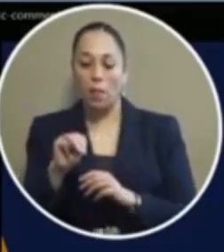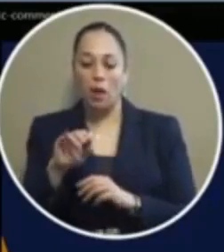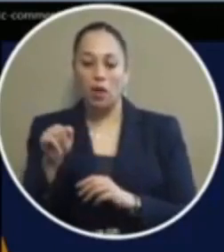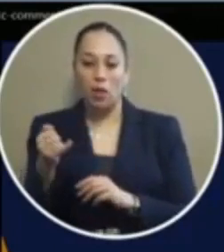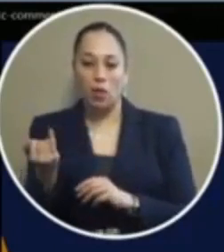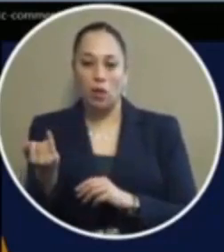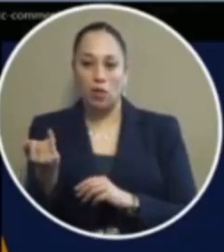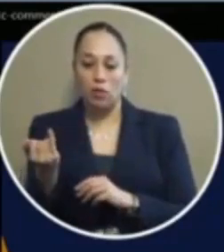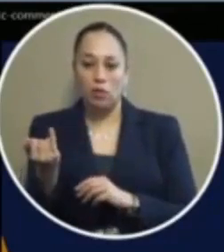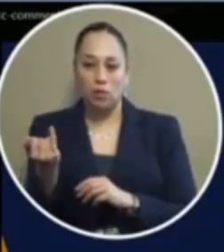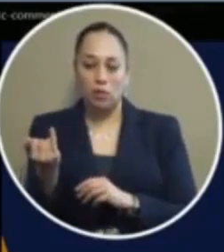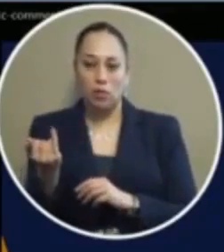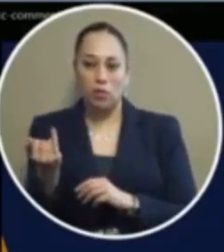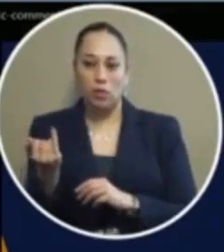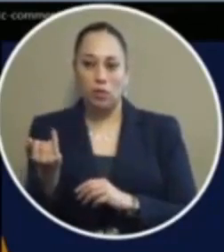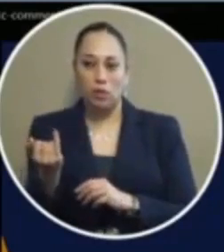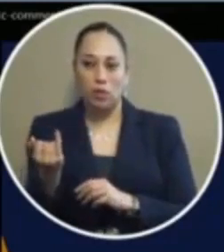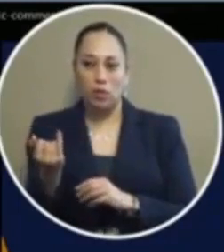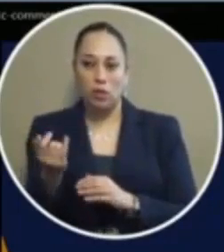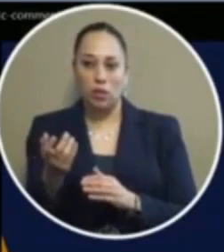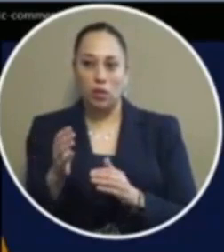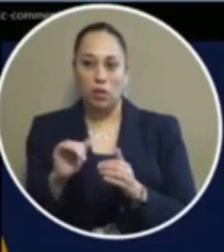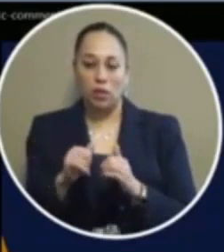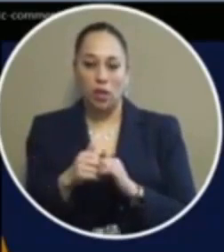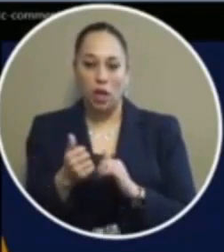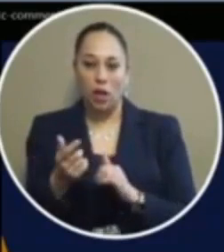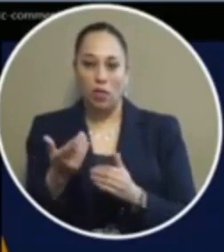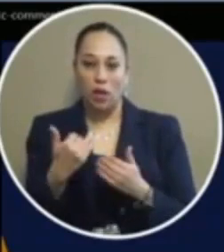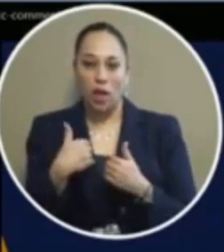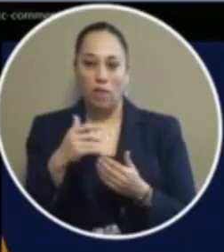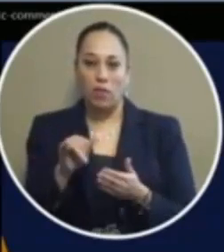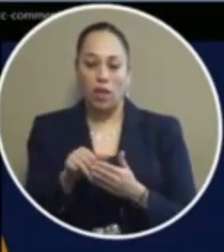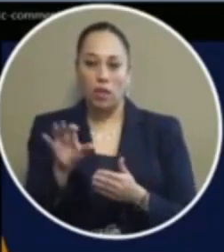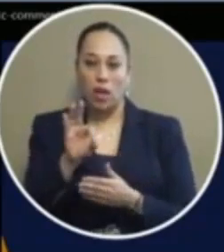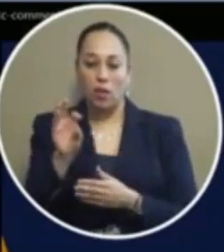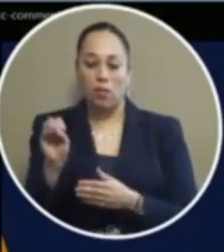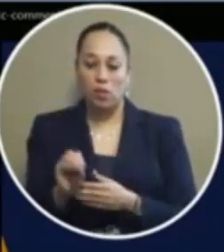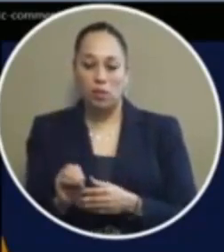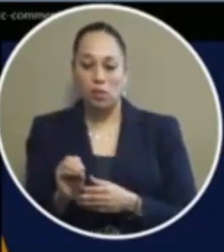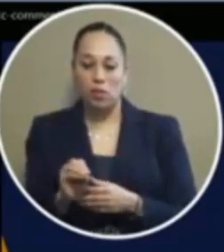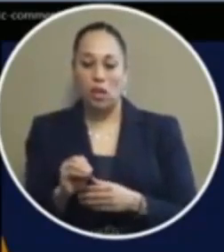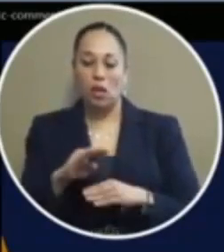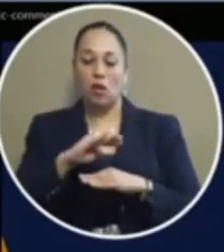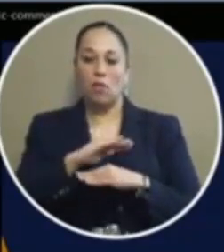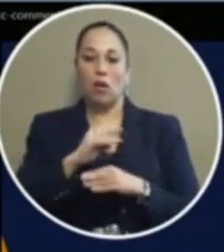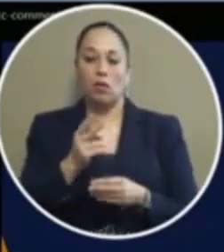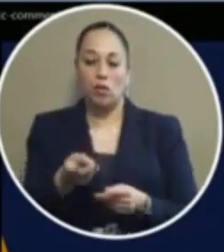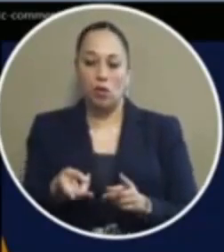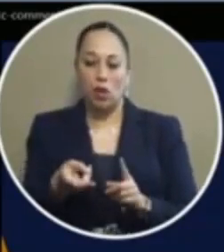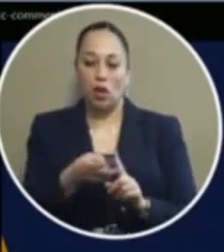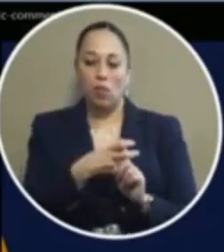in this city how is it that a city has had a 90 conviction and arrest rate for non-violent marijuana possession charges